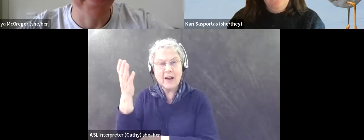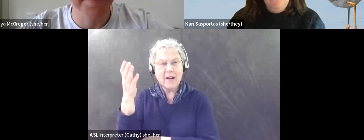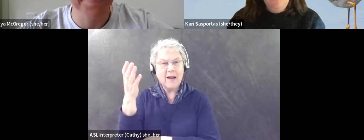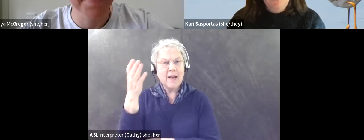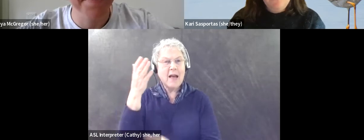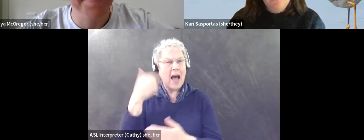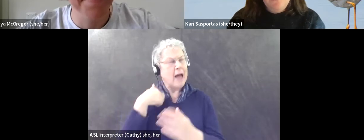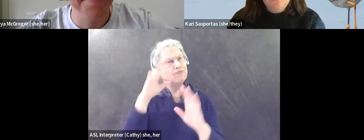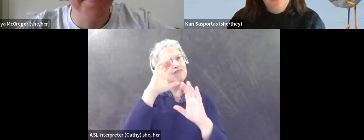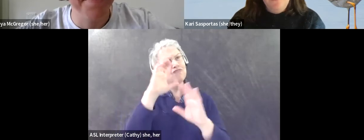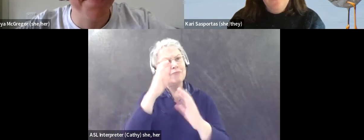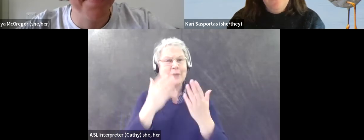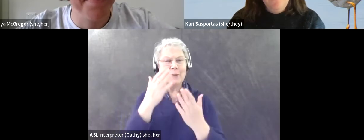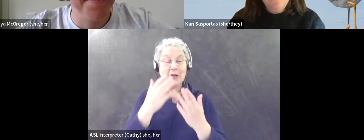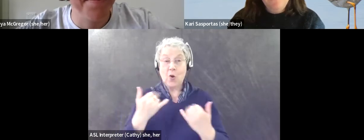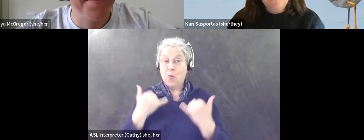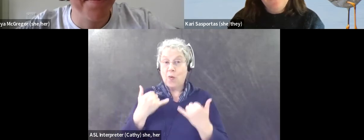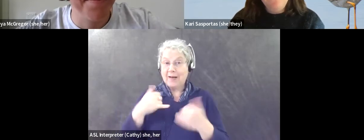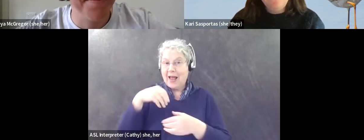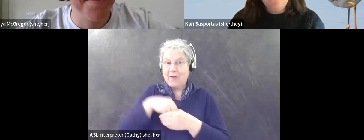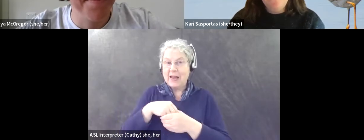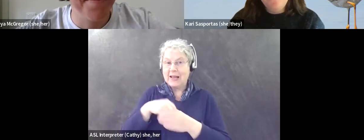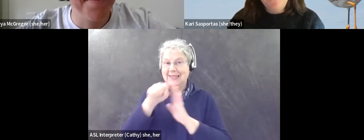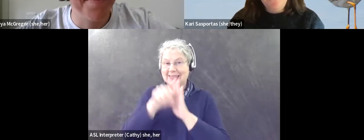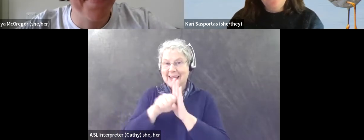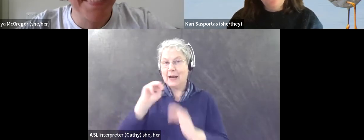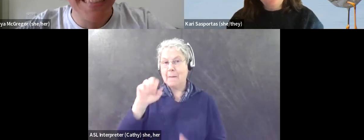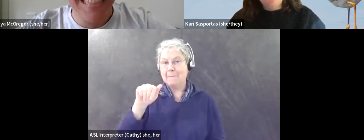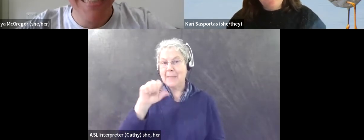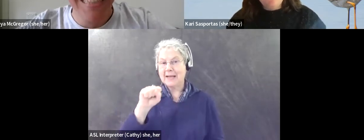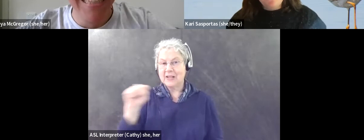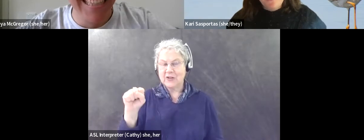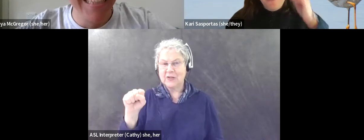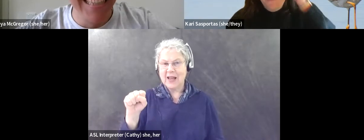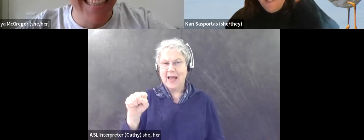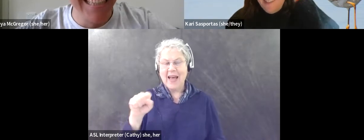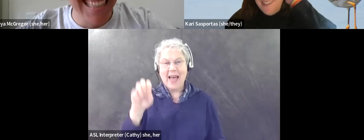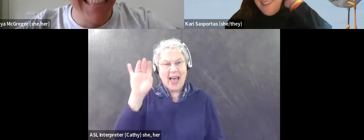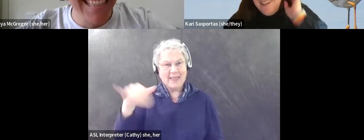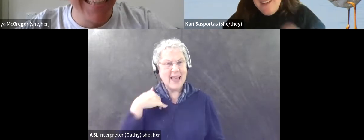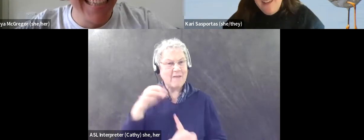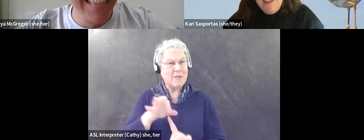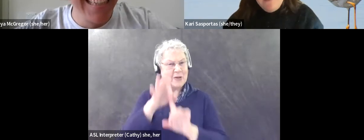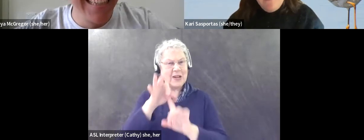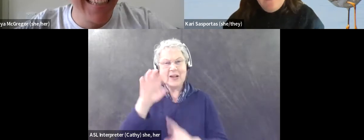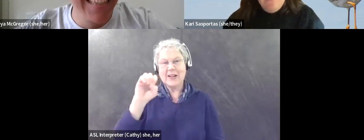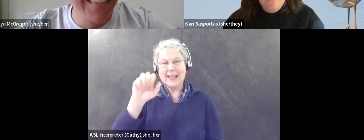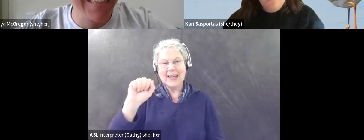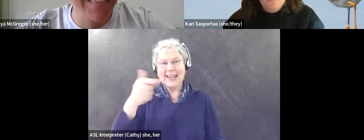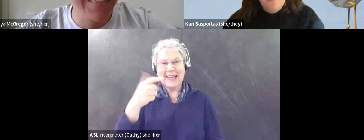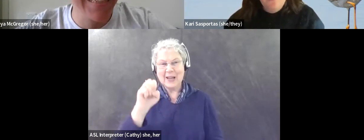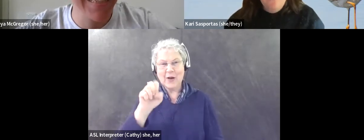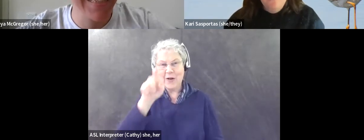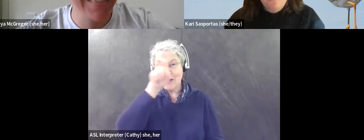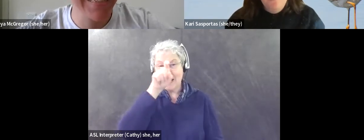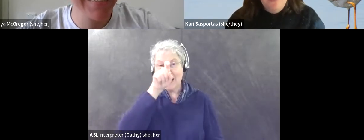I'm in Massachusetts right now, the stellar sea eagle has really captured a lot of attention. And sad to say that I